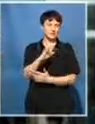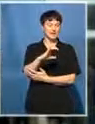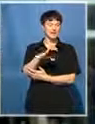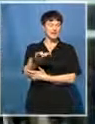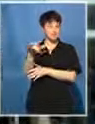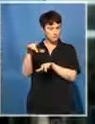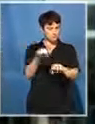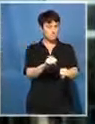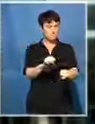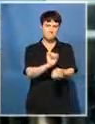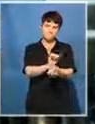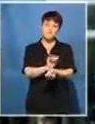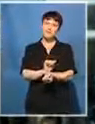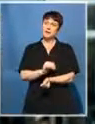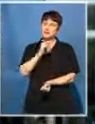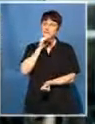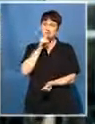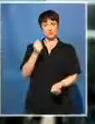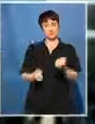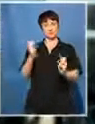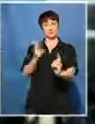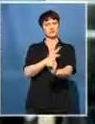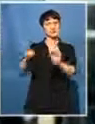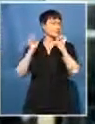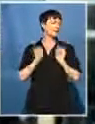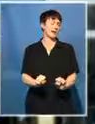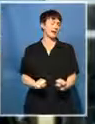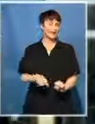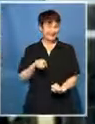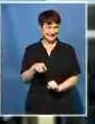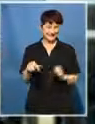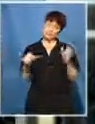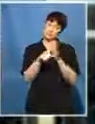ICC custody so he can face the charges against him. Jack Parrick, SABC News, Brussels.